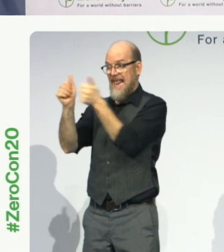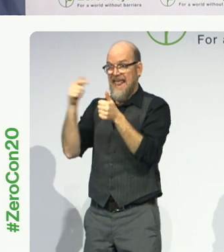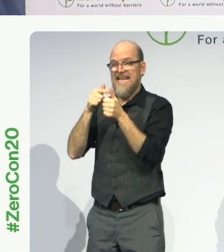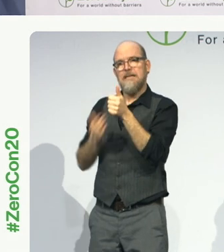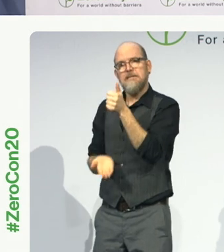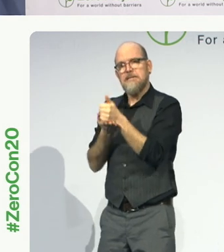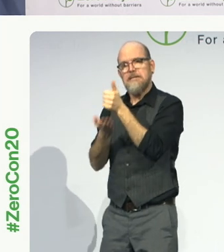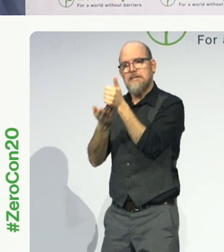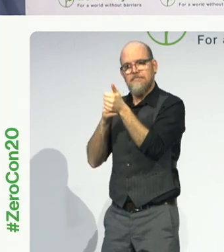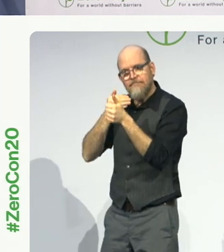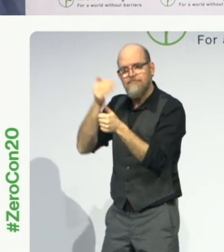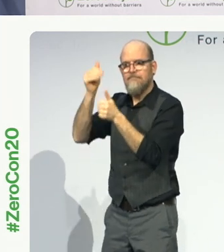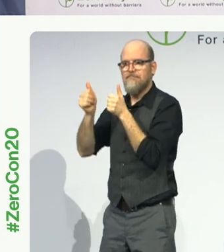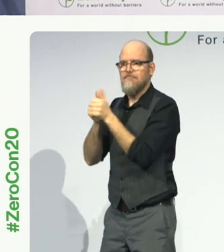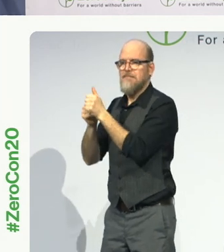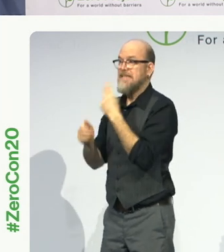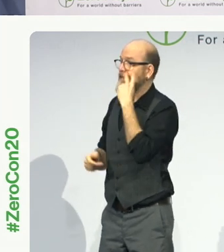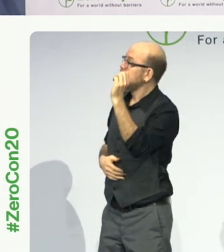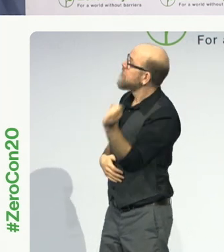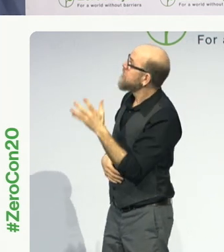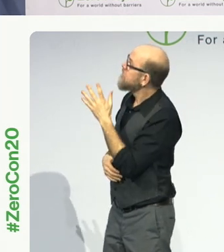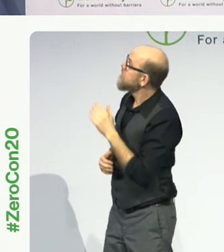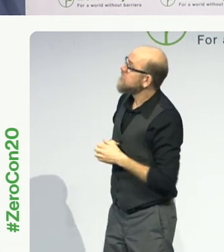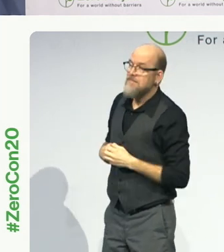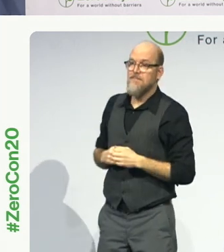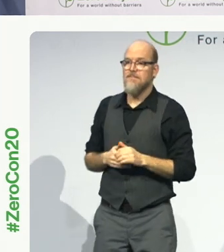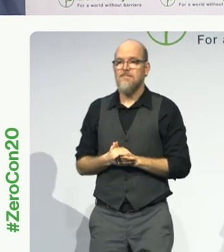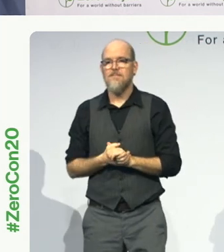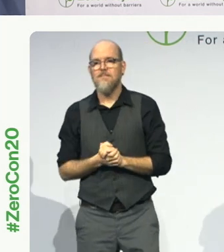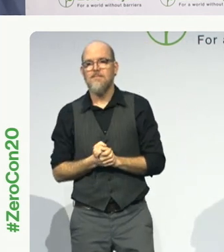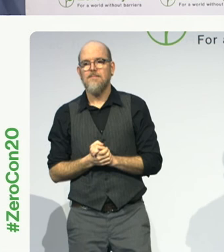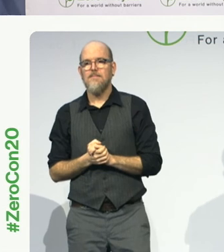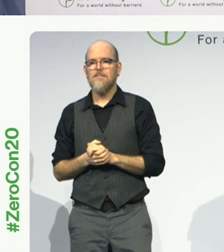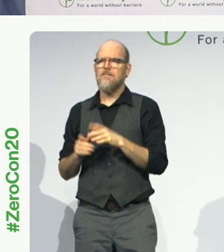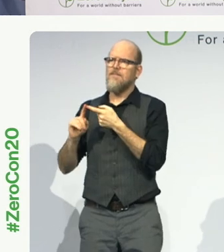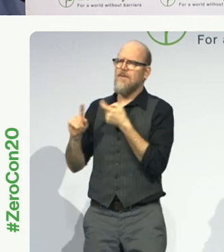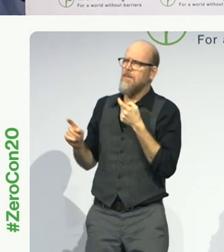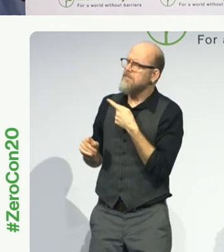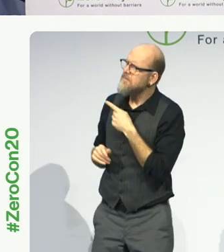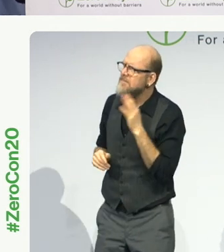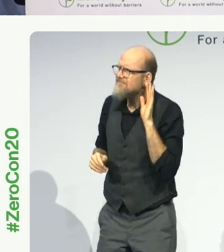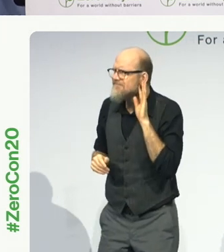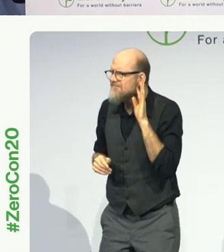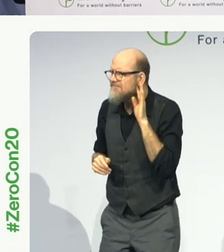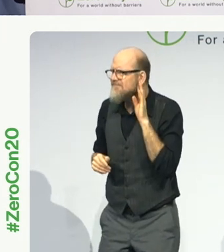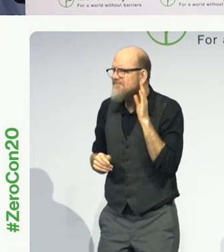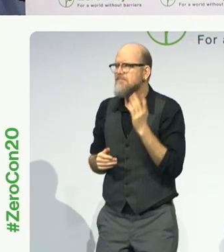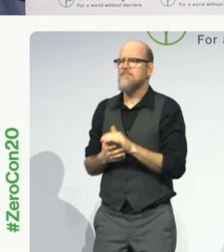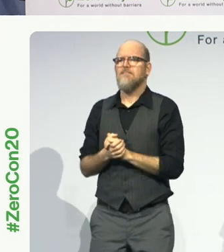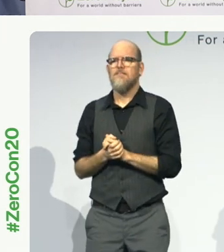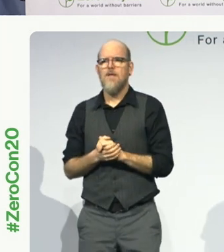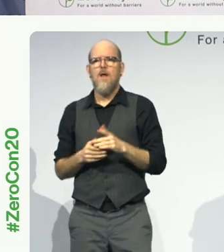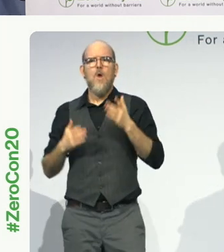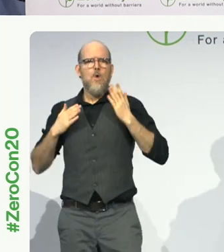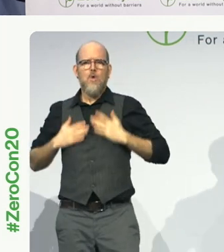This picture here is from one of the Human Rights Commissions. It's a box